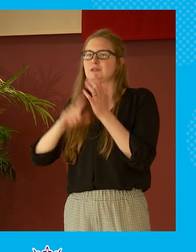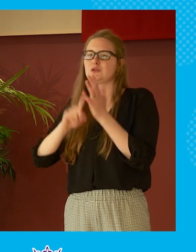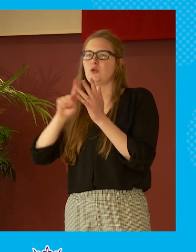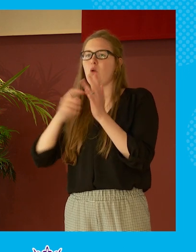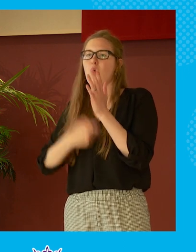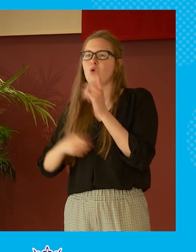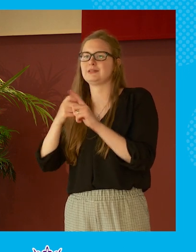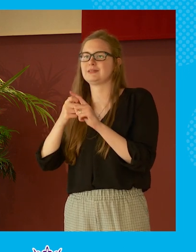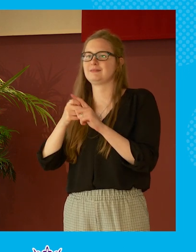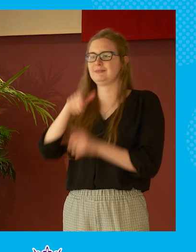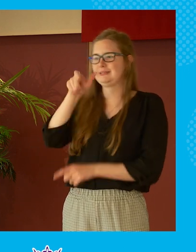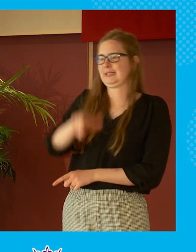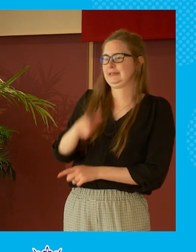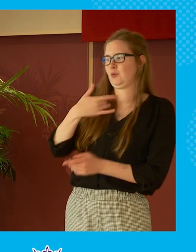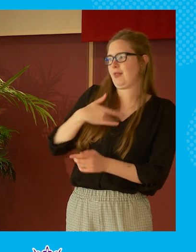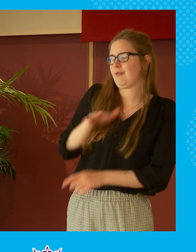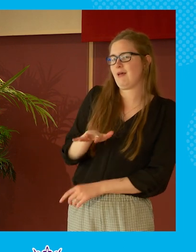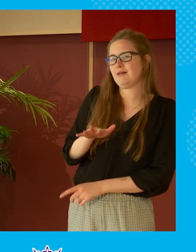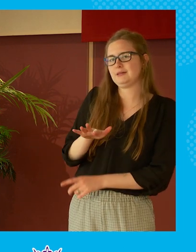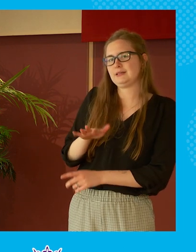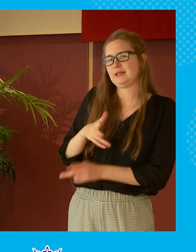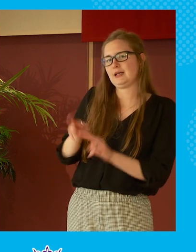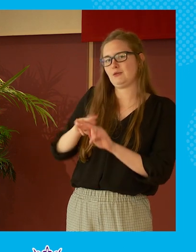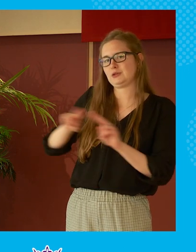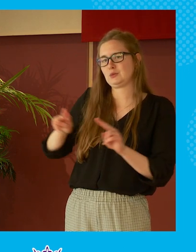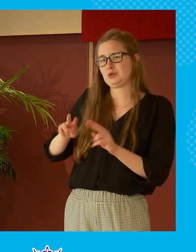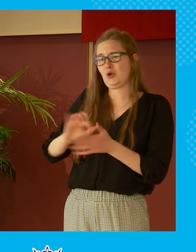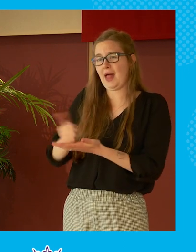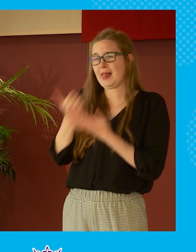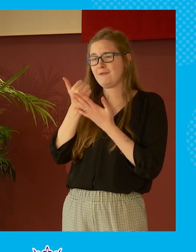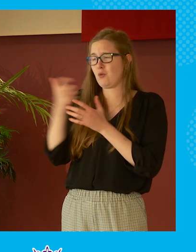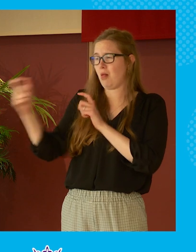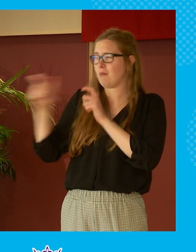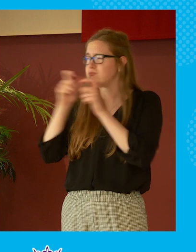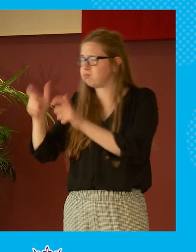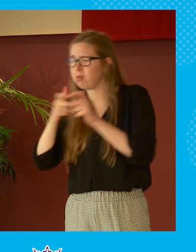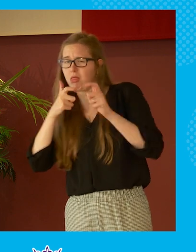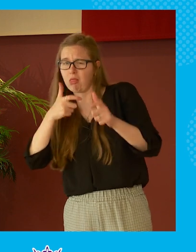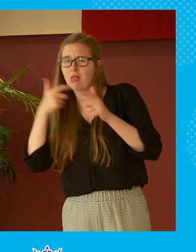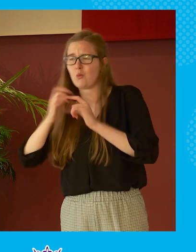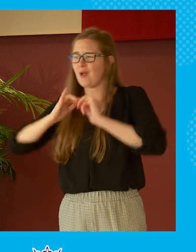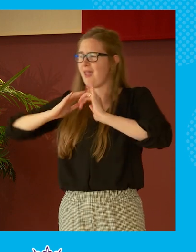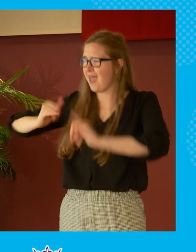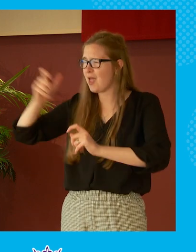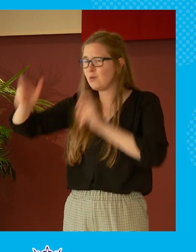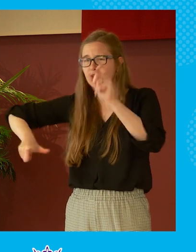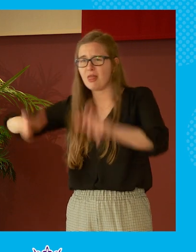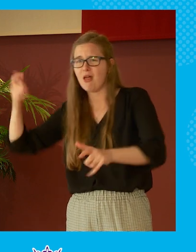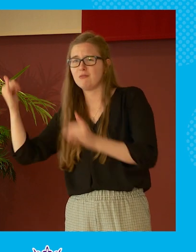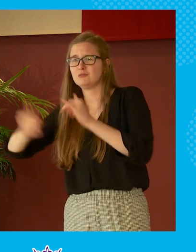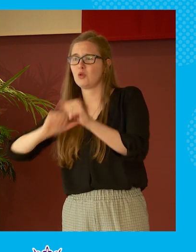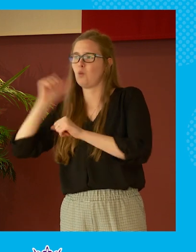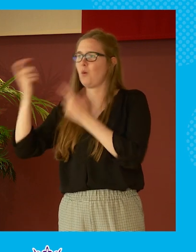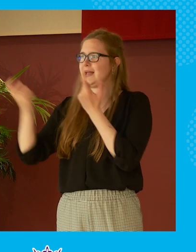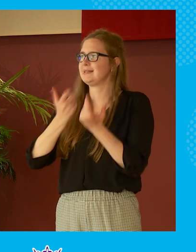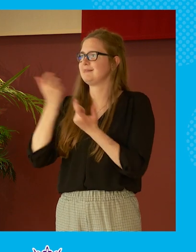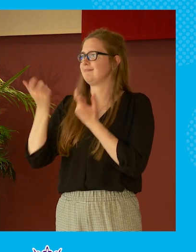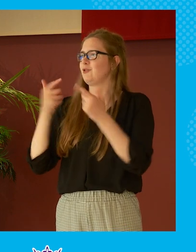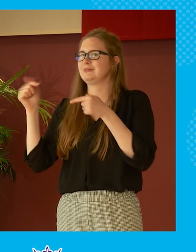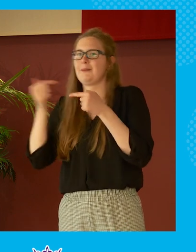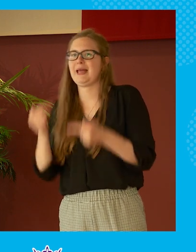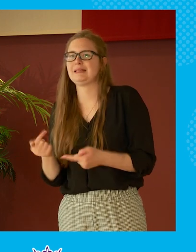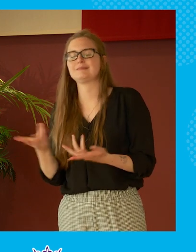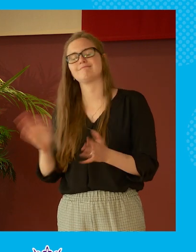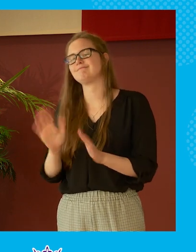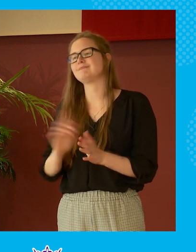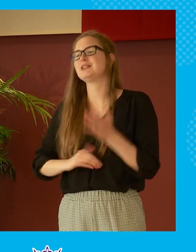continues how is it helpful to get to a point where we're all screaming at each other they hate each other and they're just looking for the next debate is it not